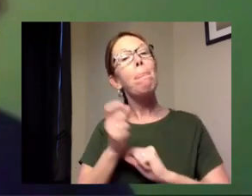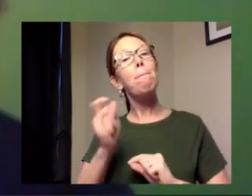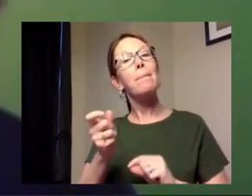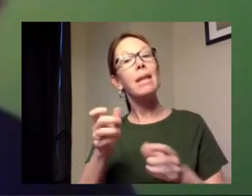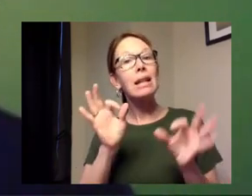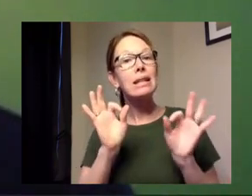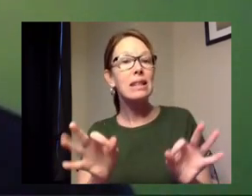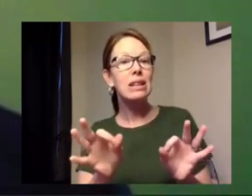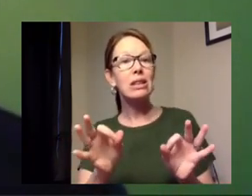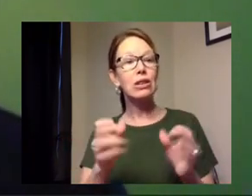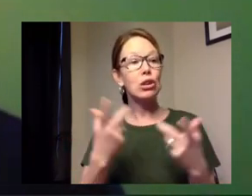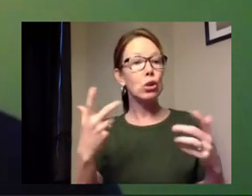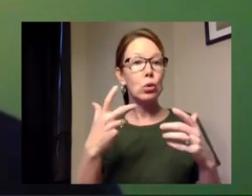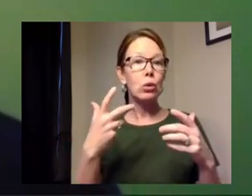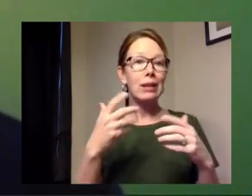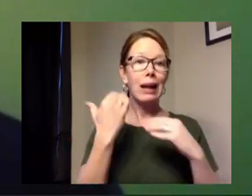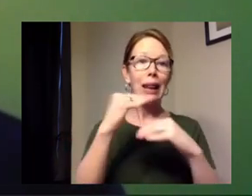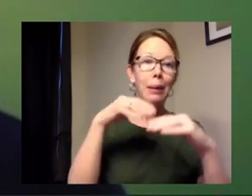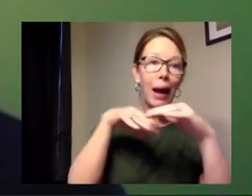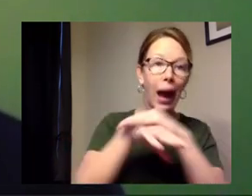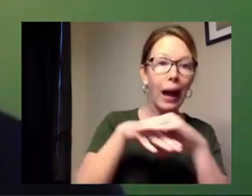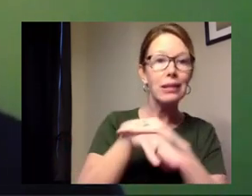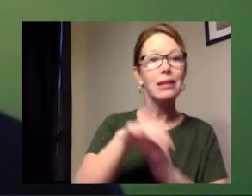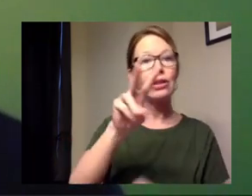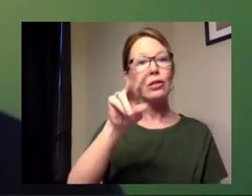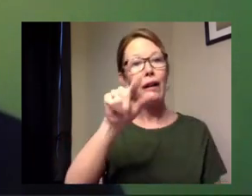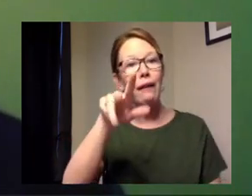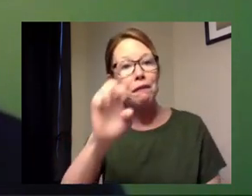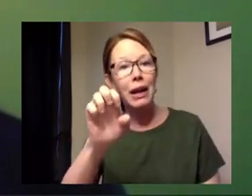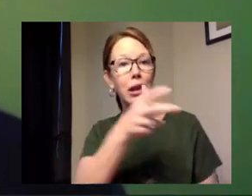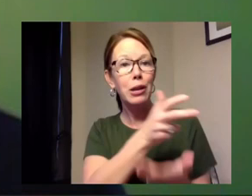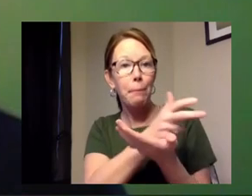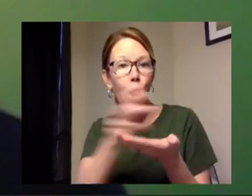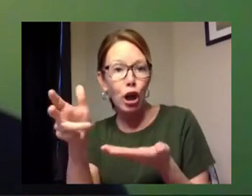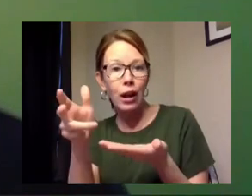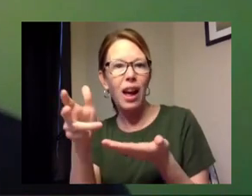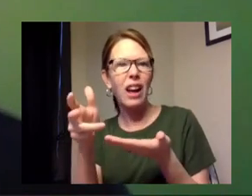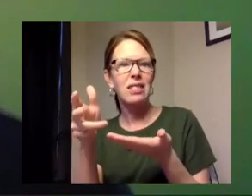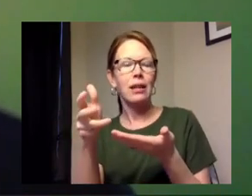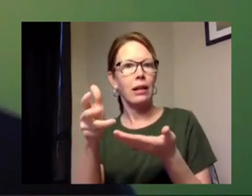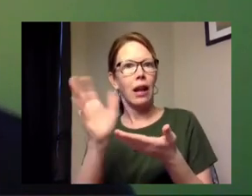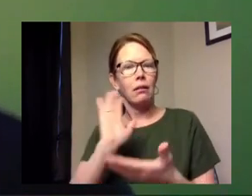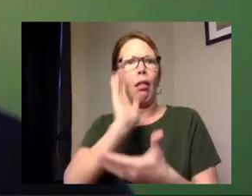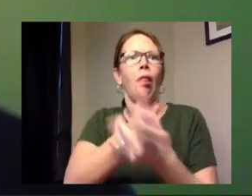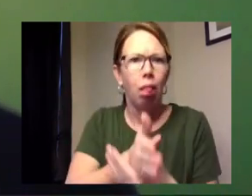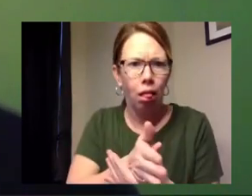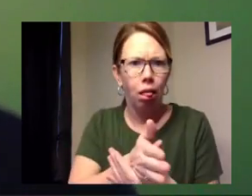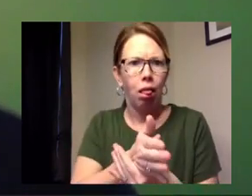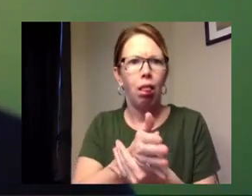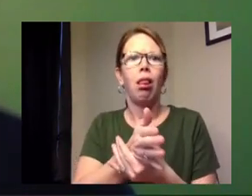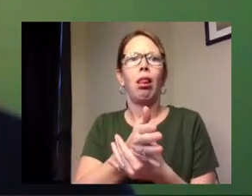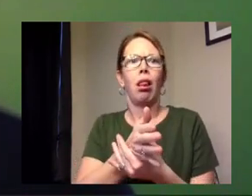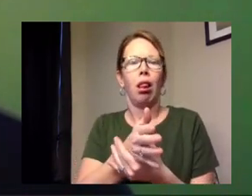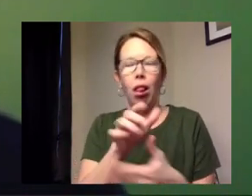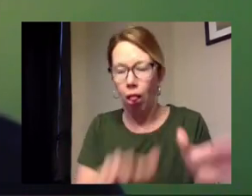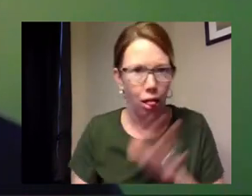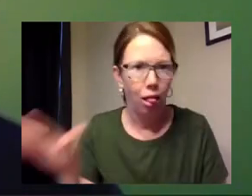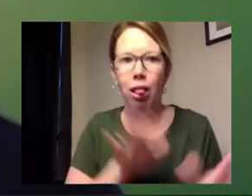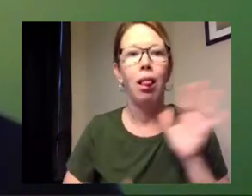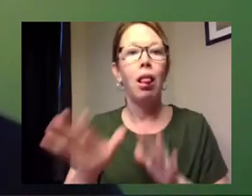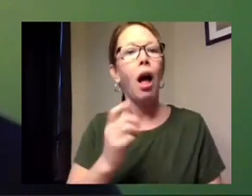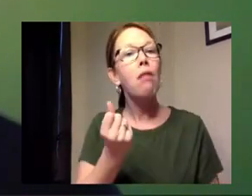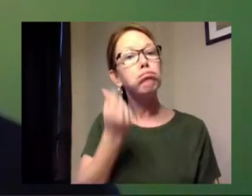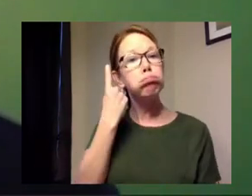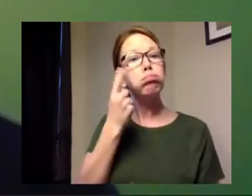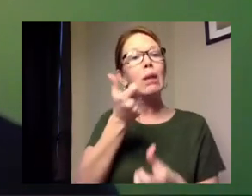like limit access to village parking lots is another example of a disruption in life as we know it and i understand that